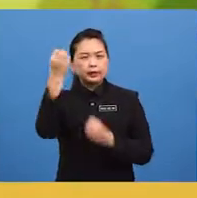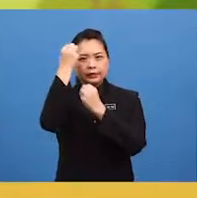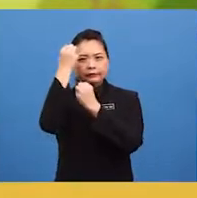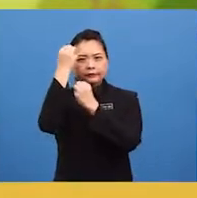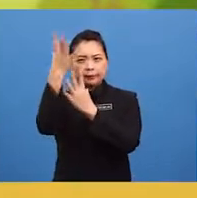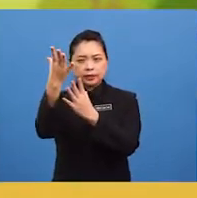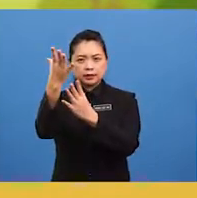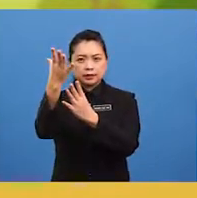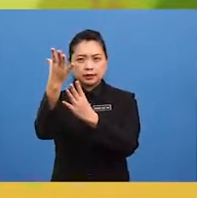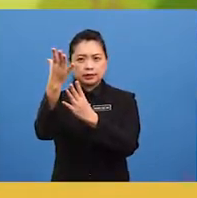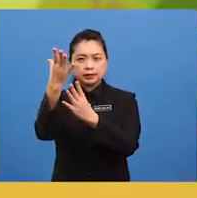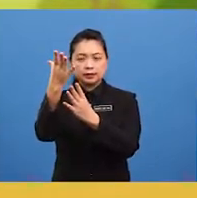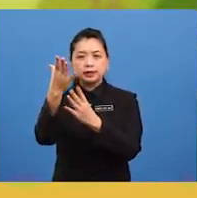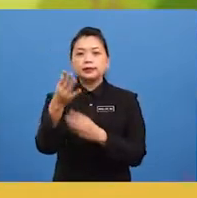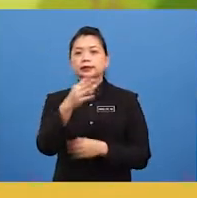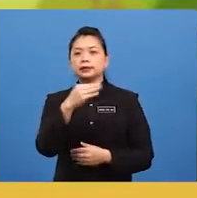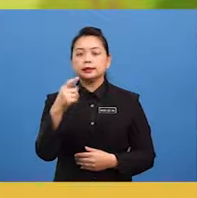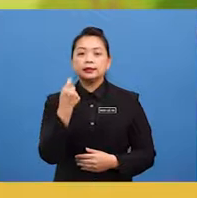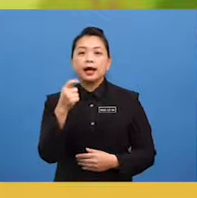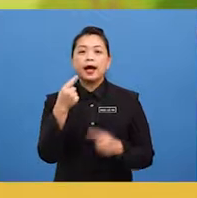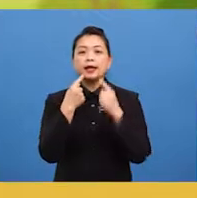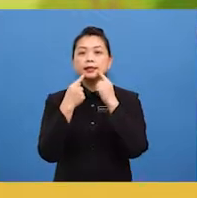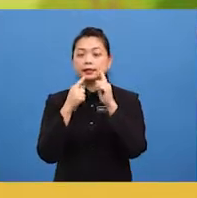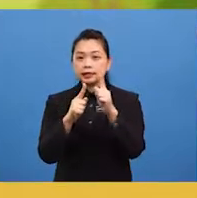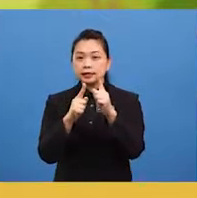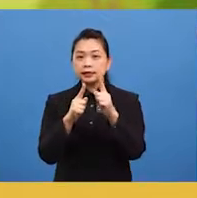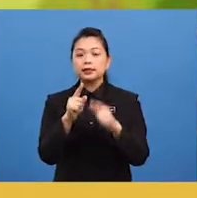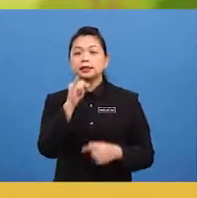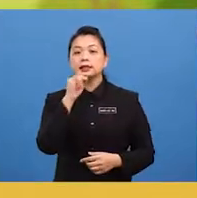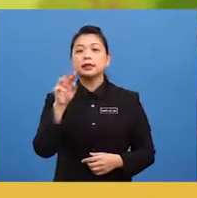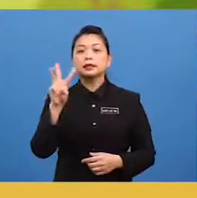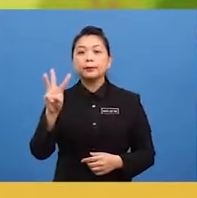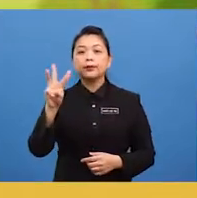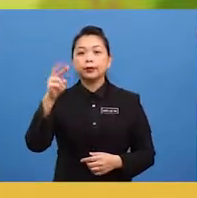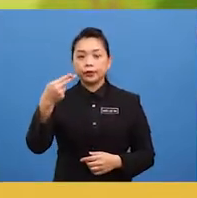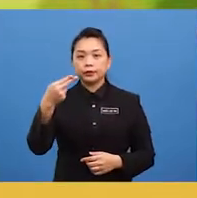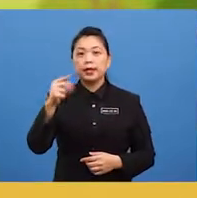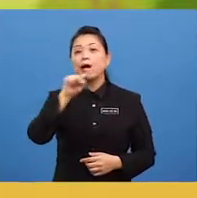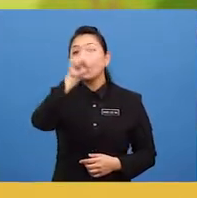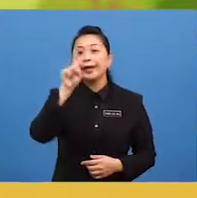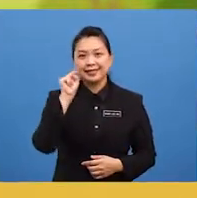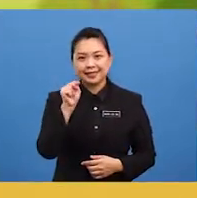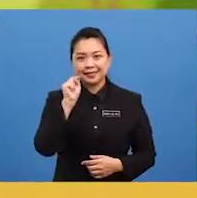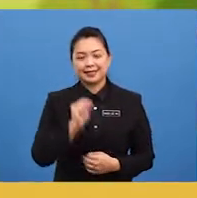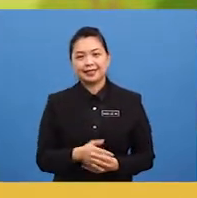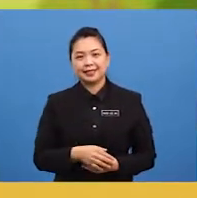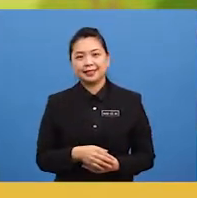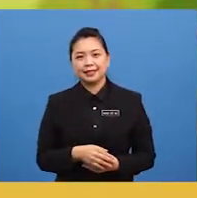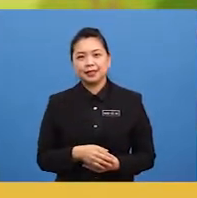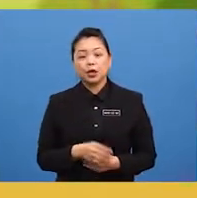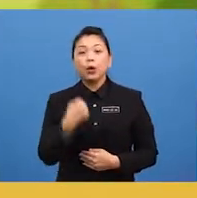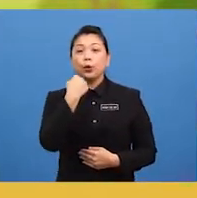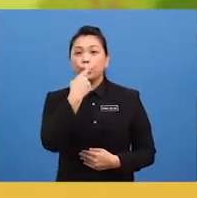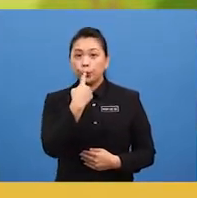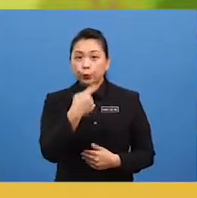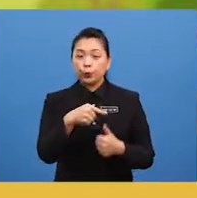pieces that answer this WH questions who